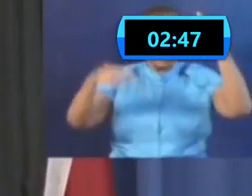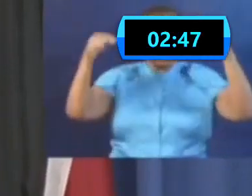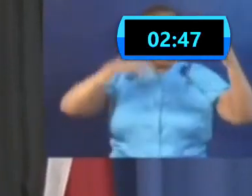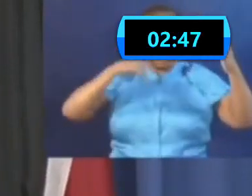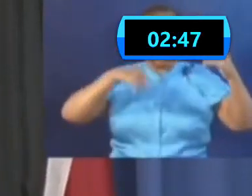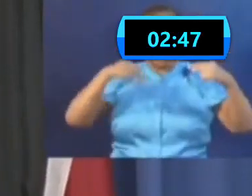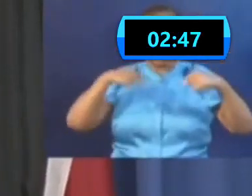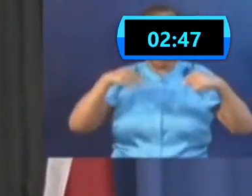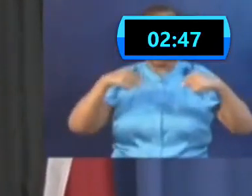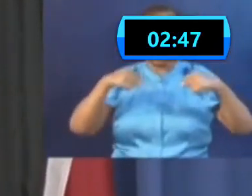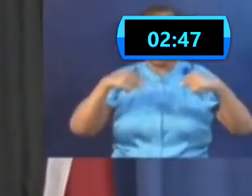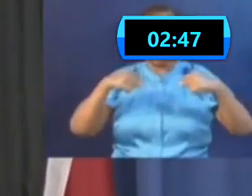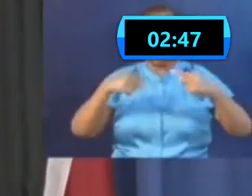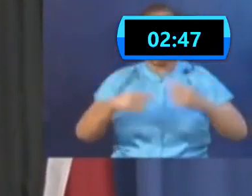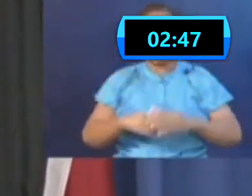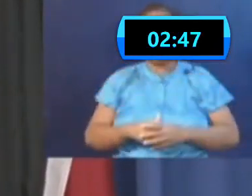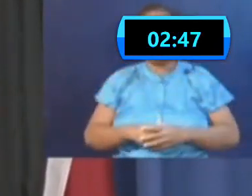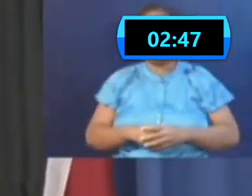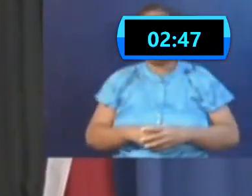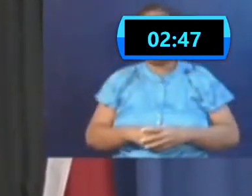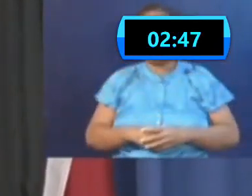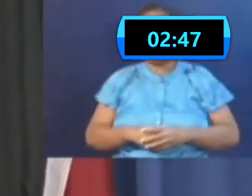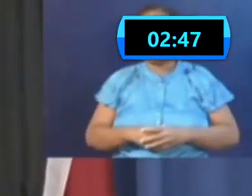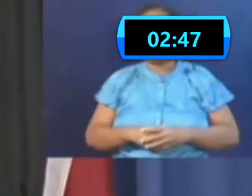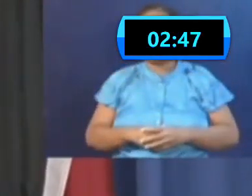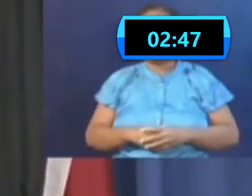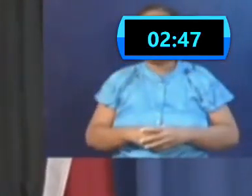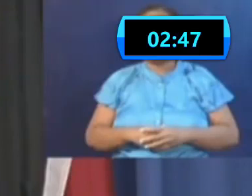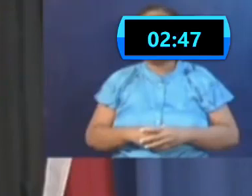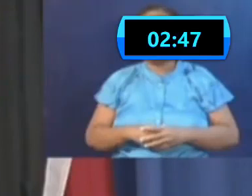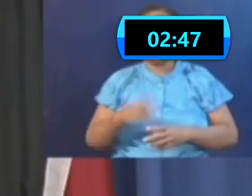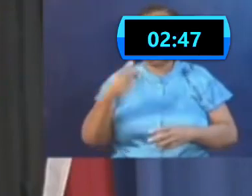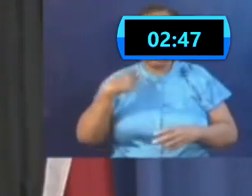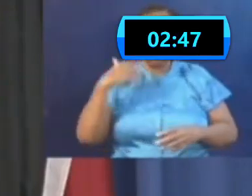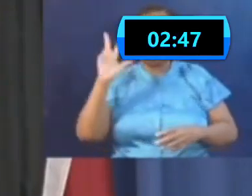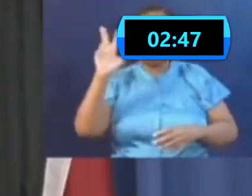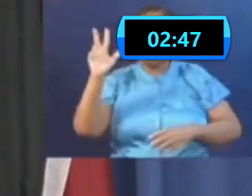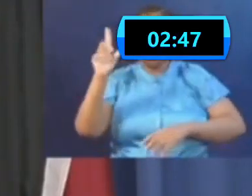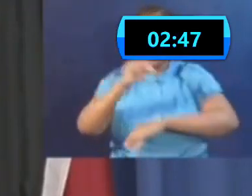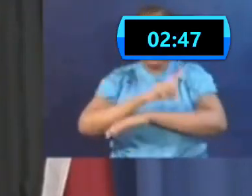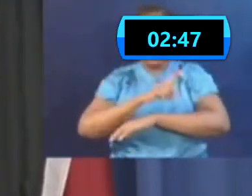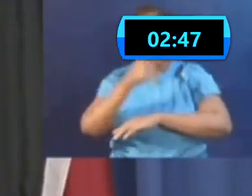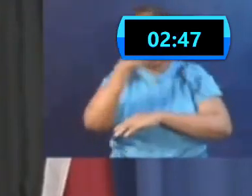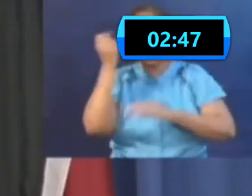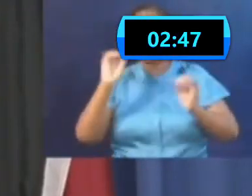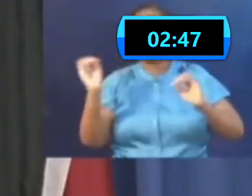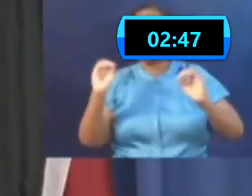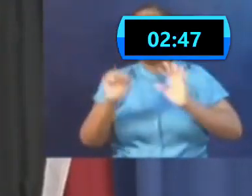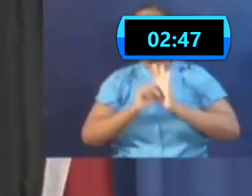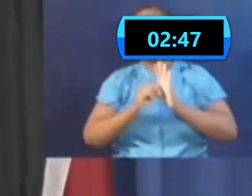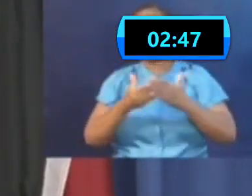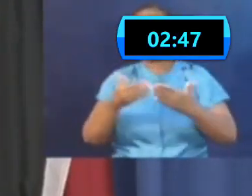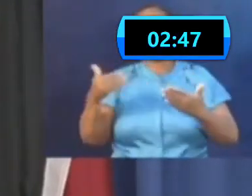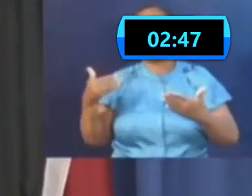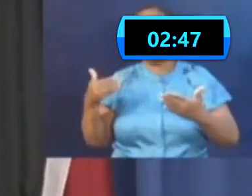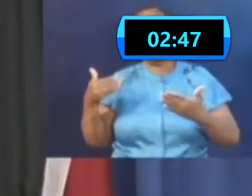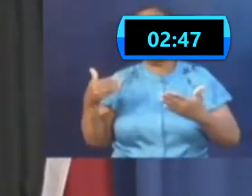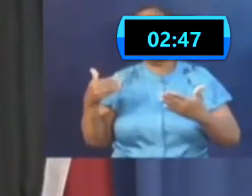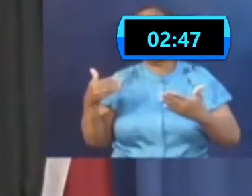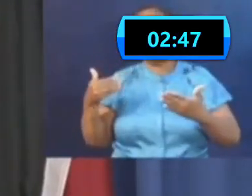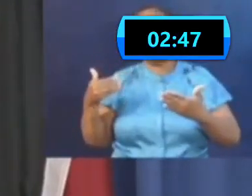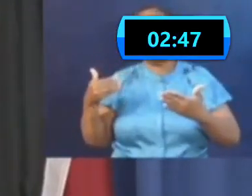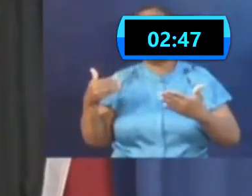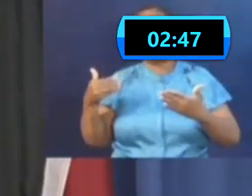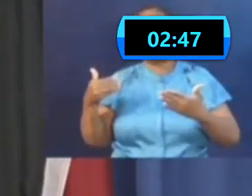We don't have the three days additionally for asymptomatic because you would have had no symptoms throughout. So we add seven days to that to ensure that